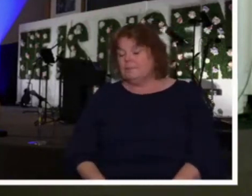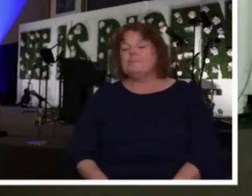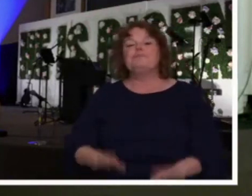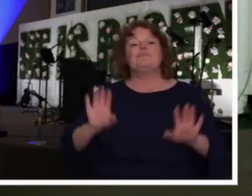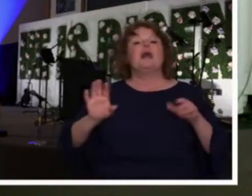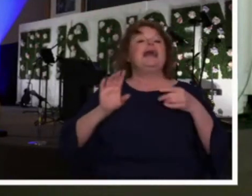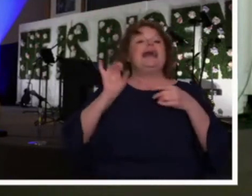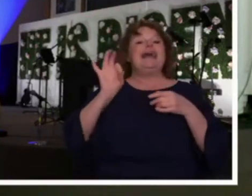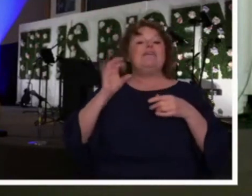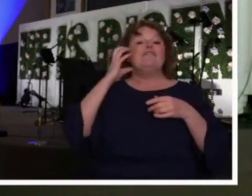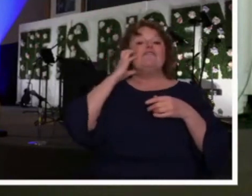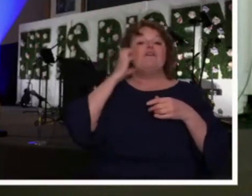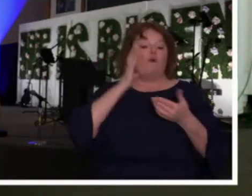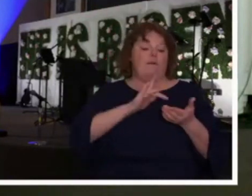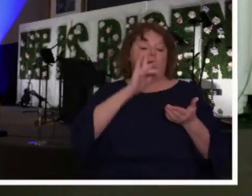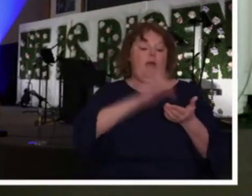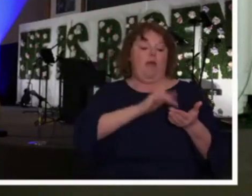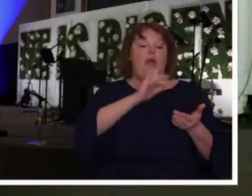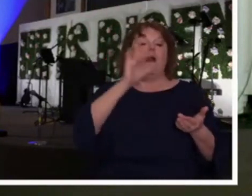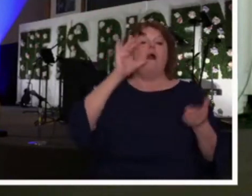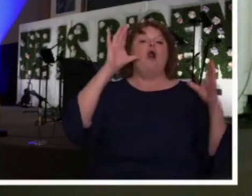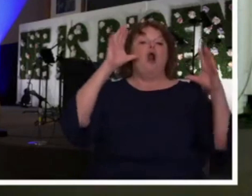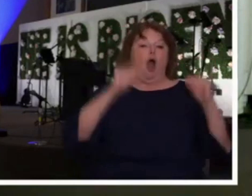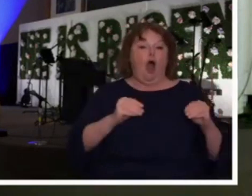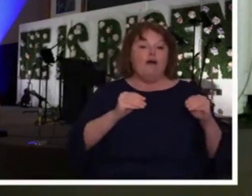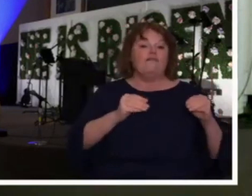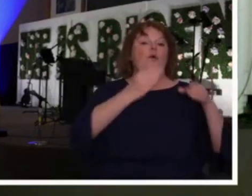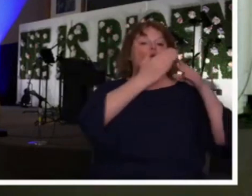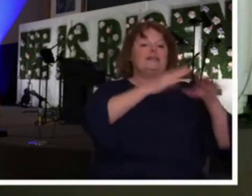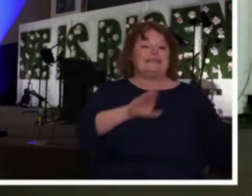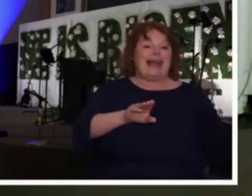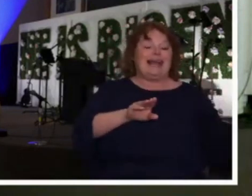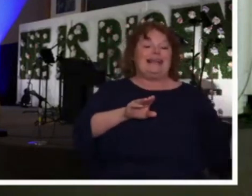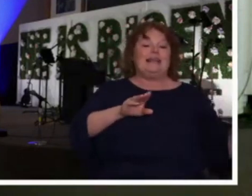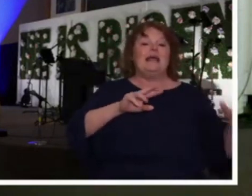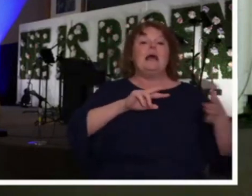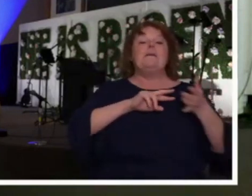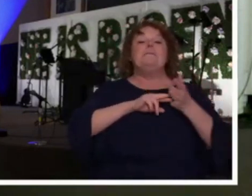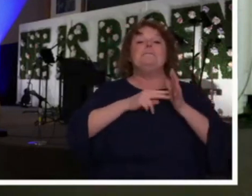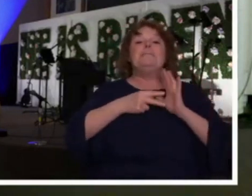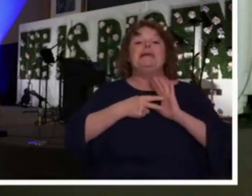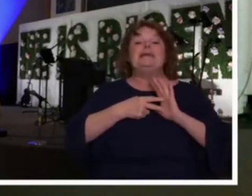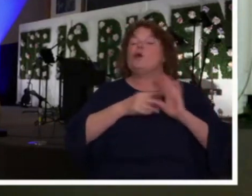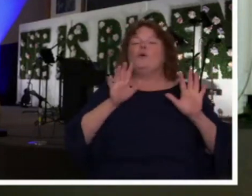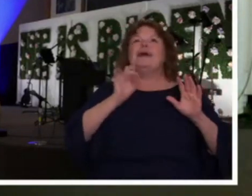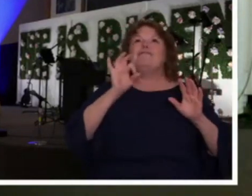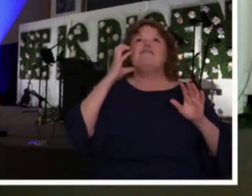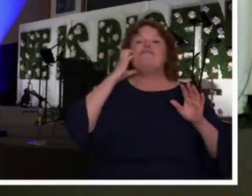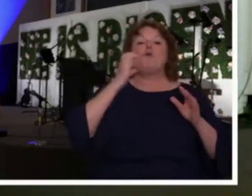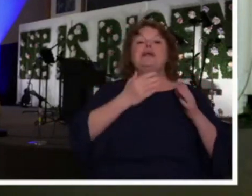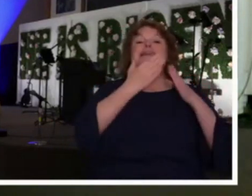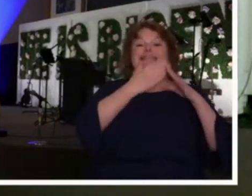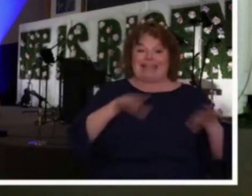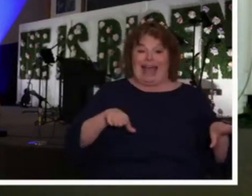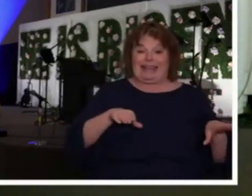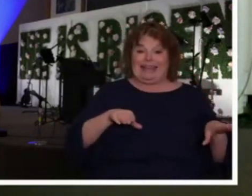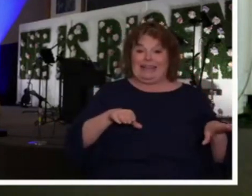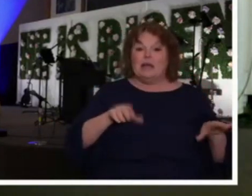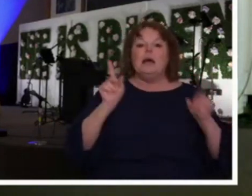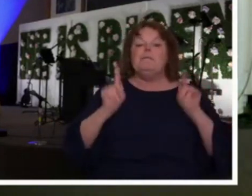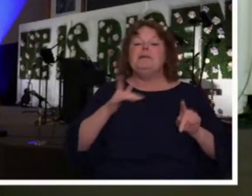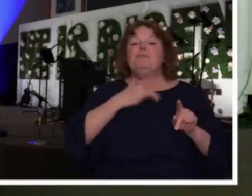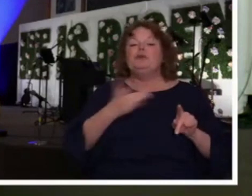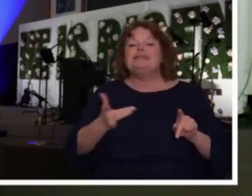Silencing phones actually has been proven to increase the frequency in which the phone is checked by those who have